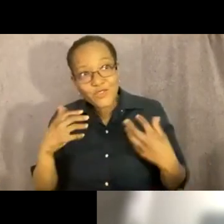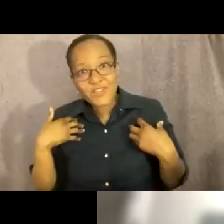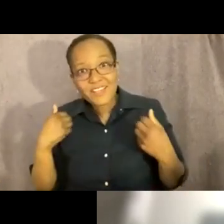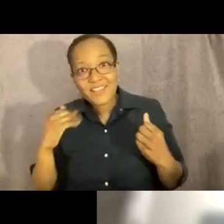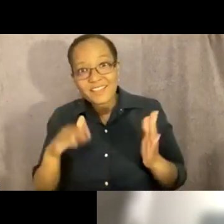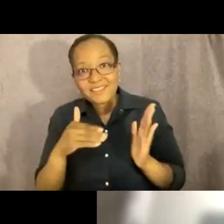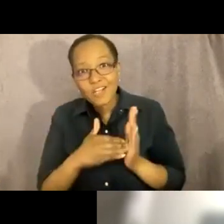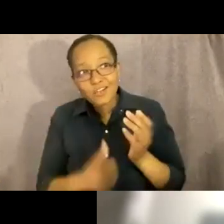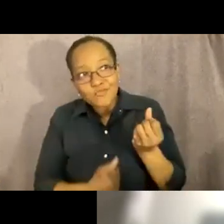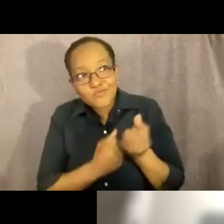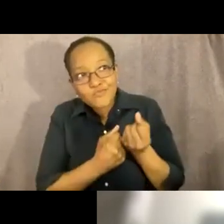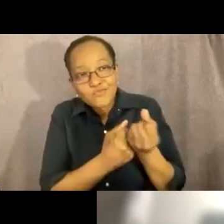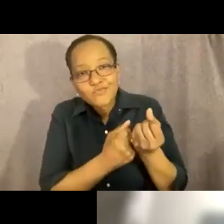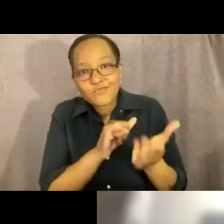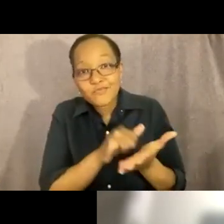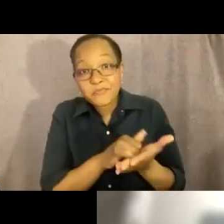supporting that